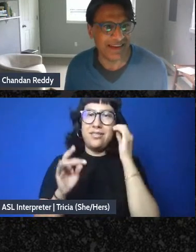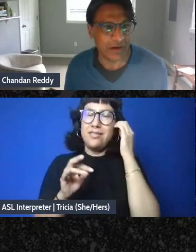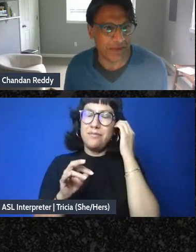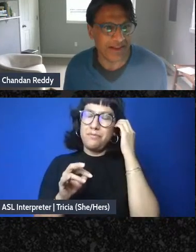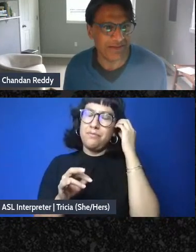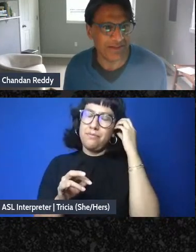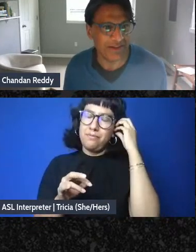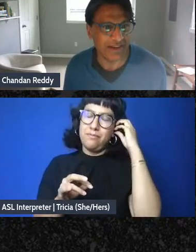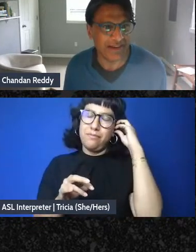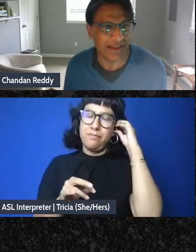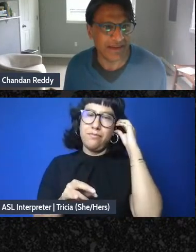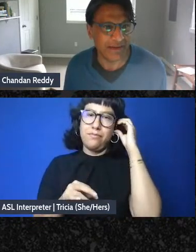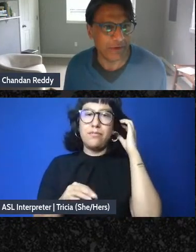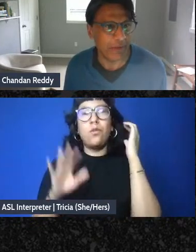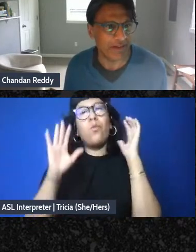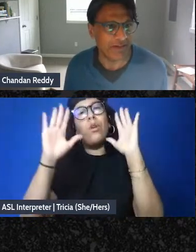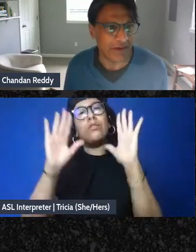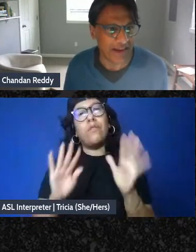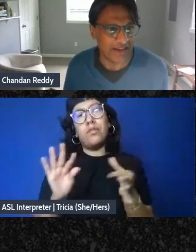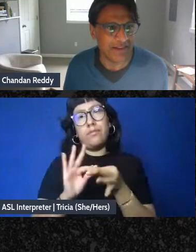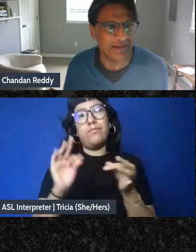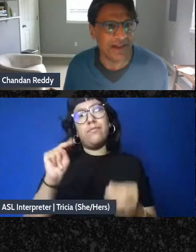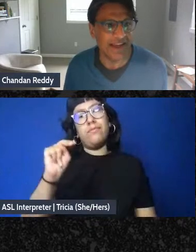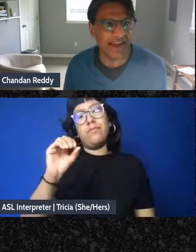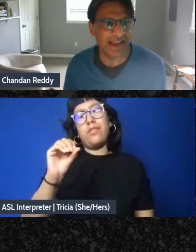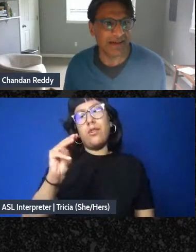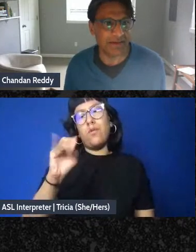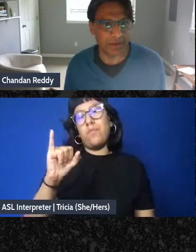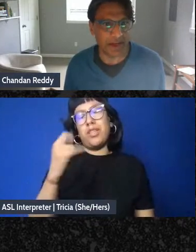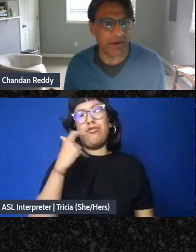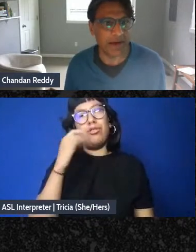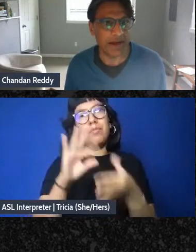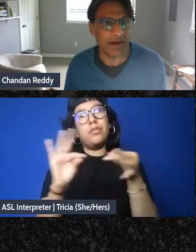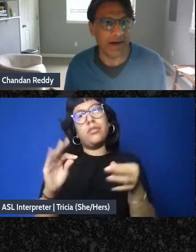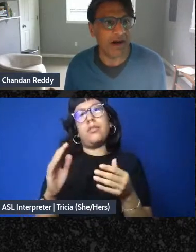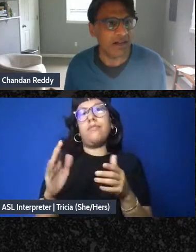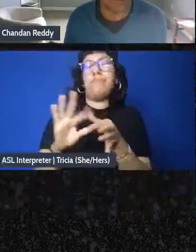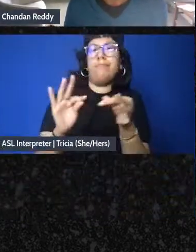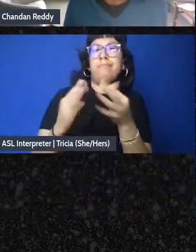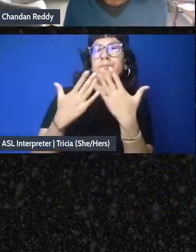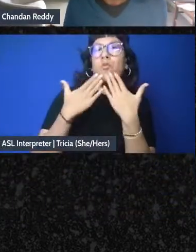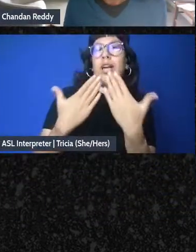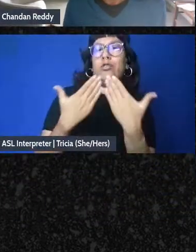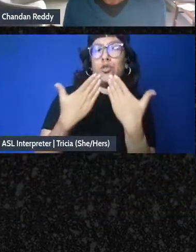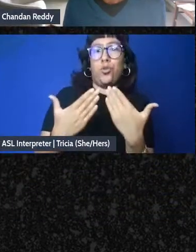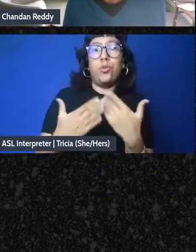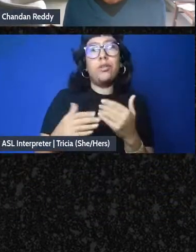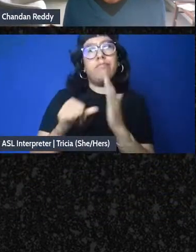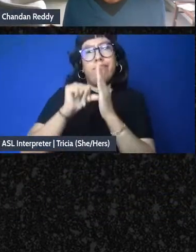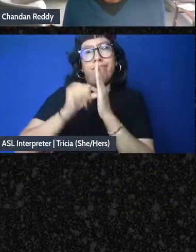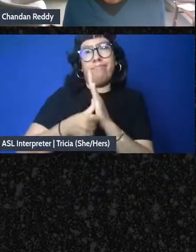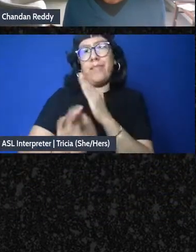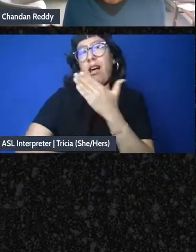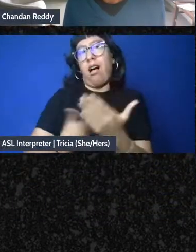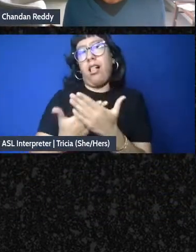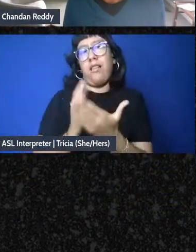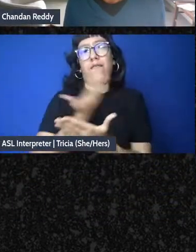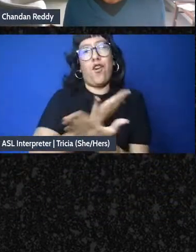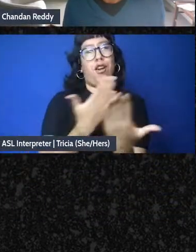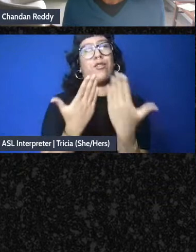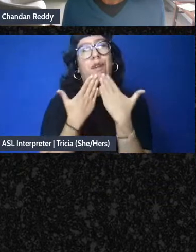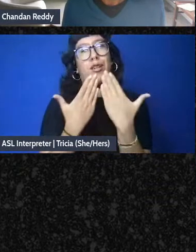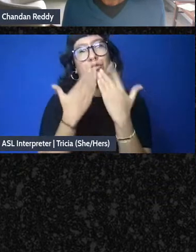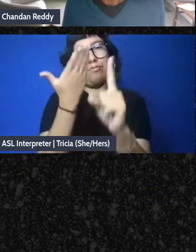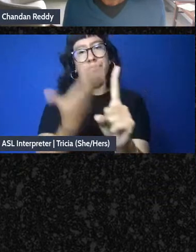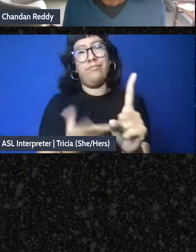that that Naomi offered and remarks of gratitude reiterate all of our gratitude to Dean for